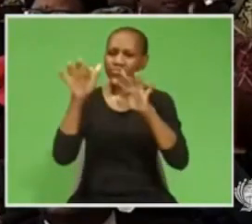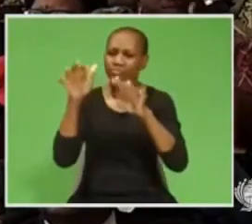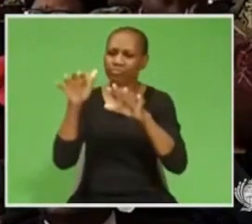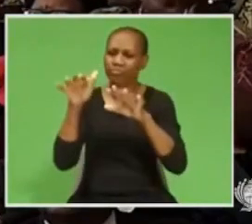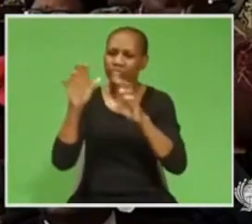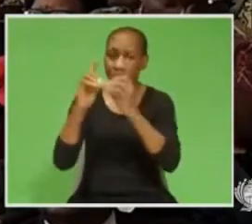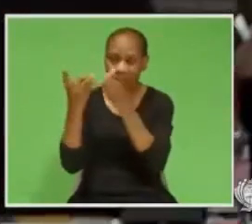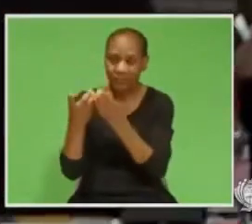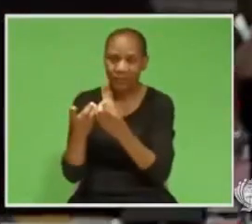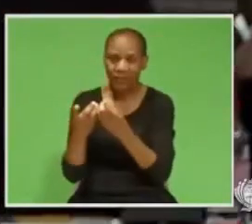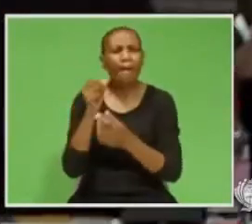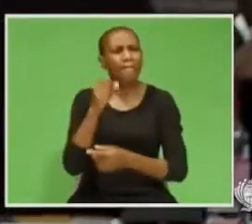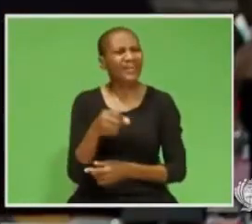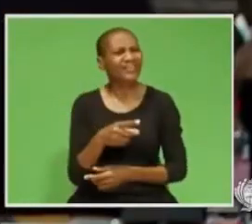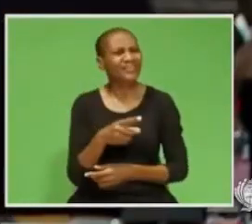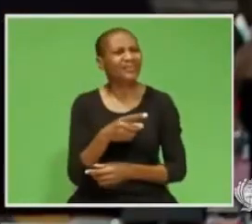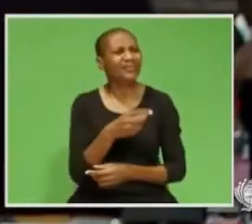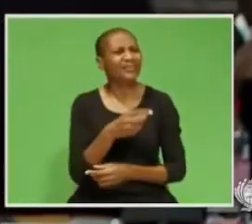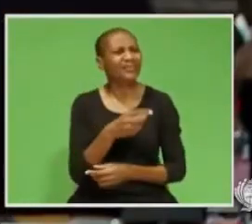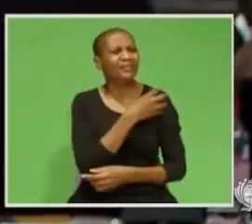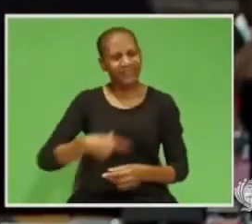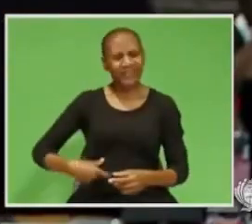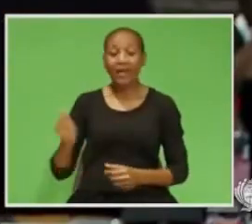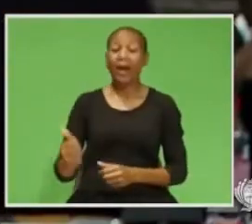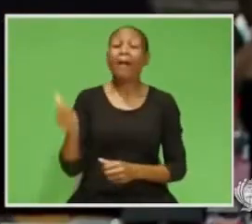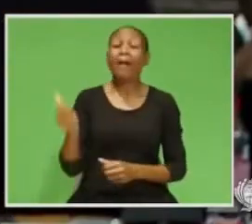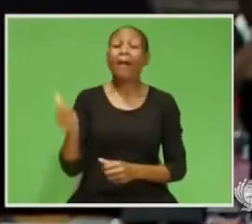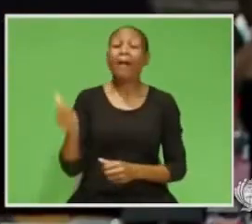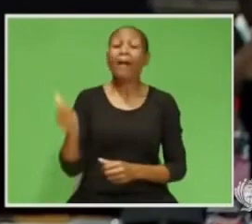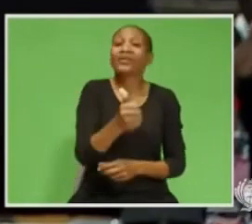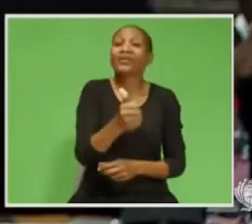another ministry to his already bloated cabinet.